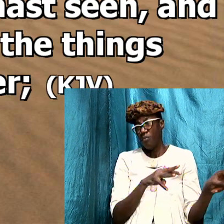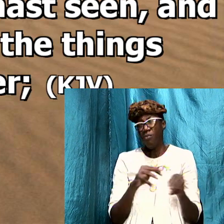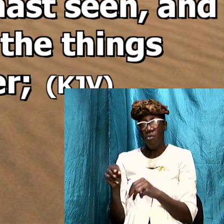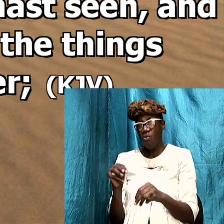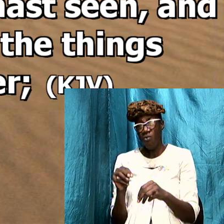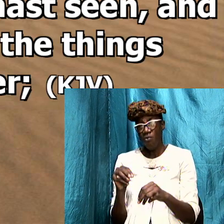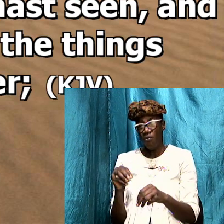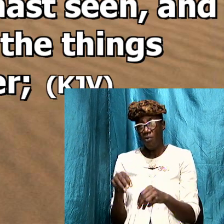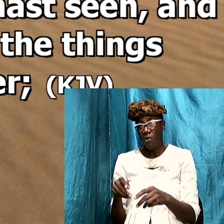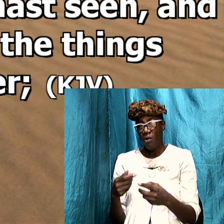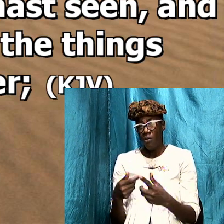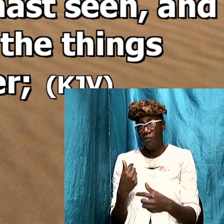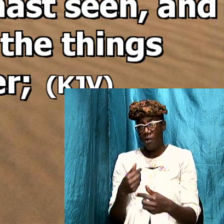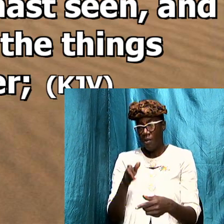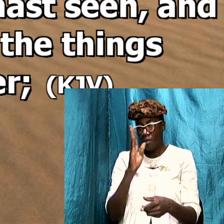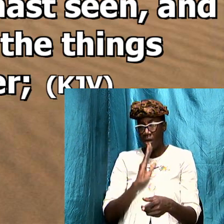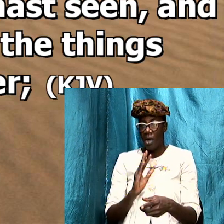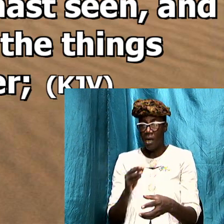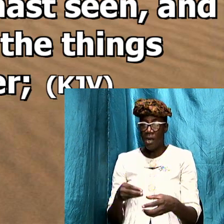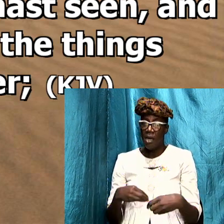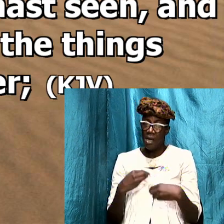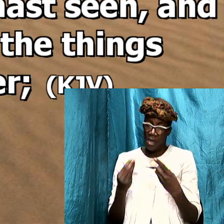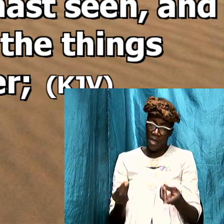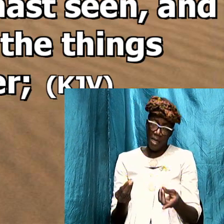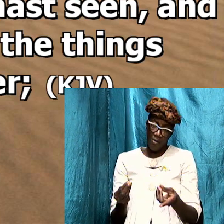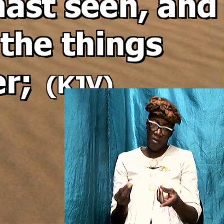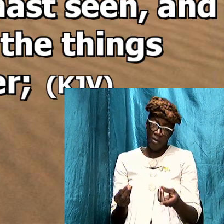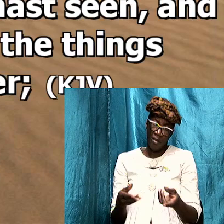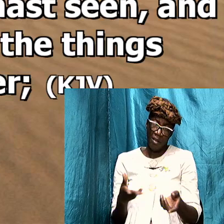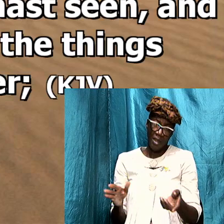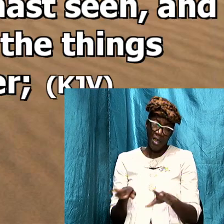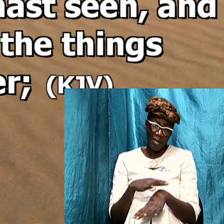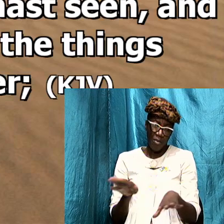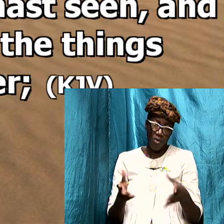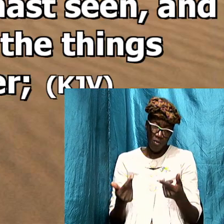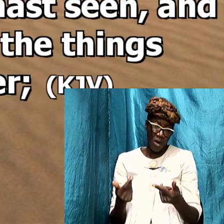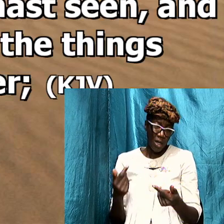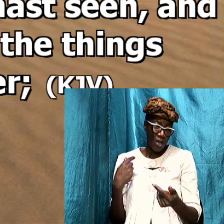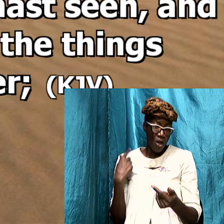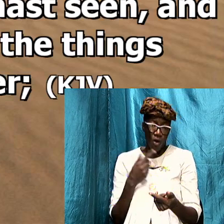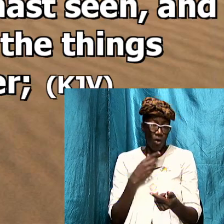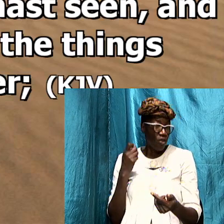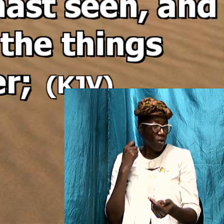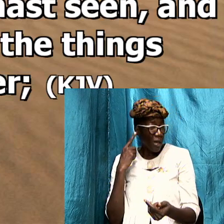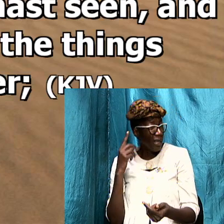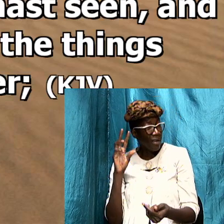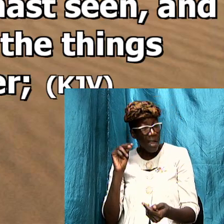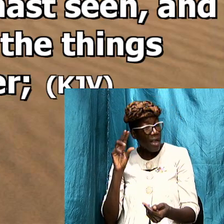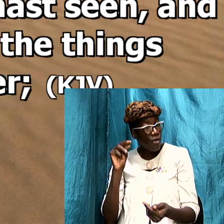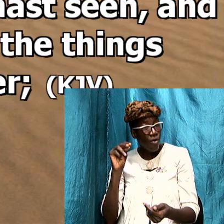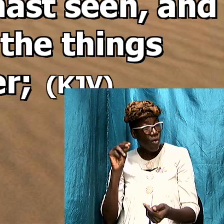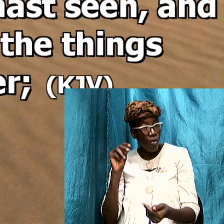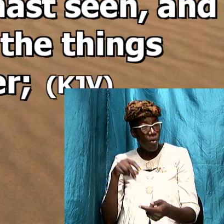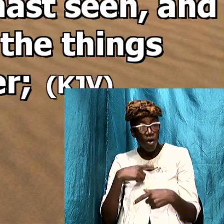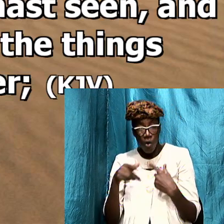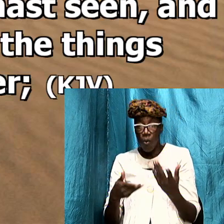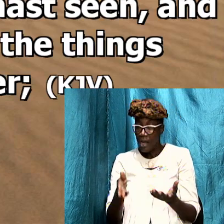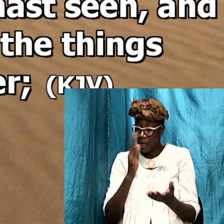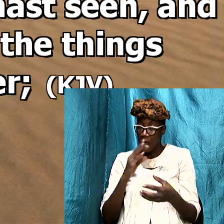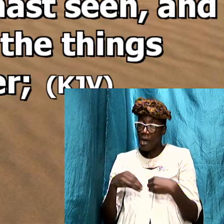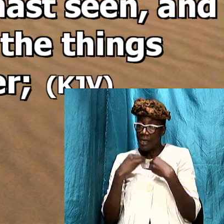that God would have given us things that he did not want us to understand no when God gives prophecy